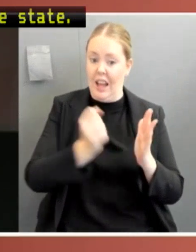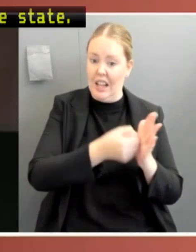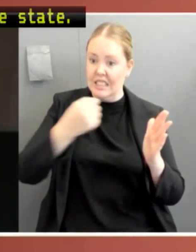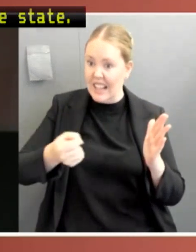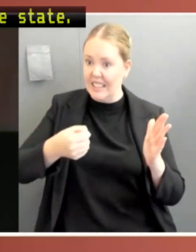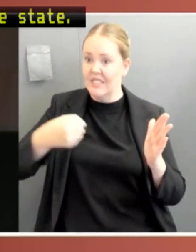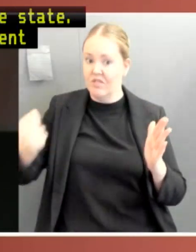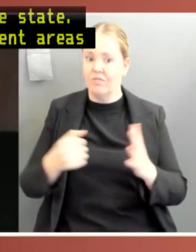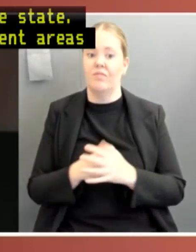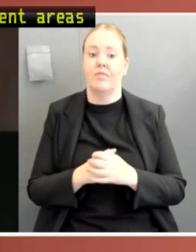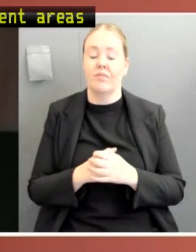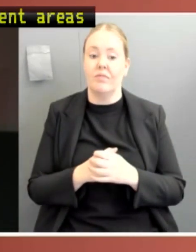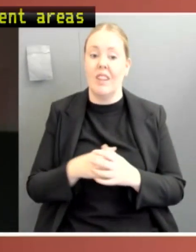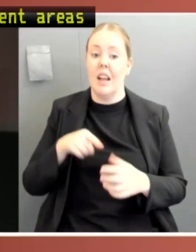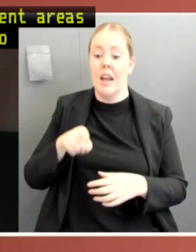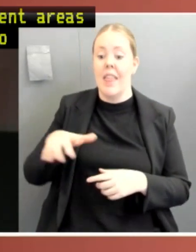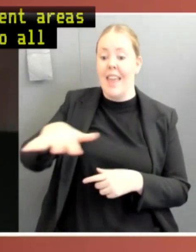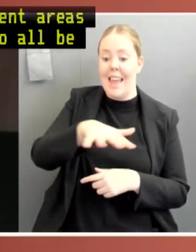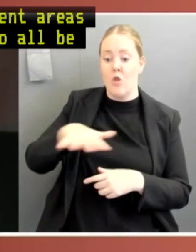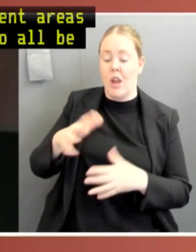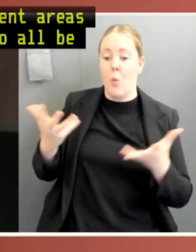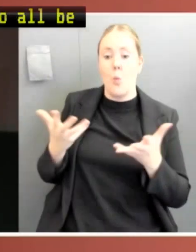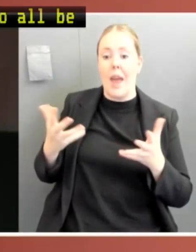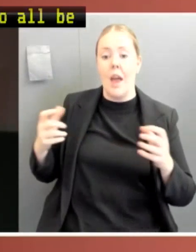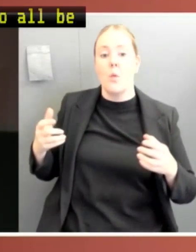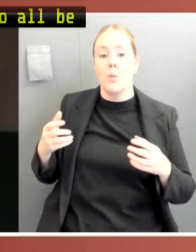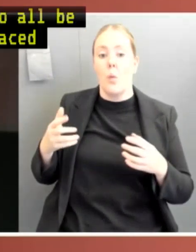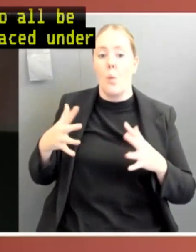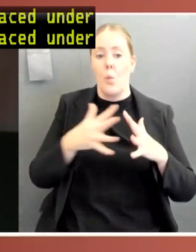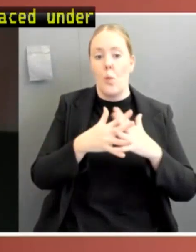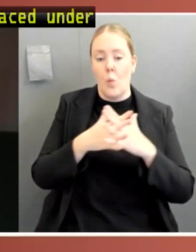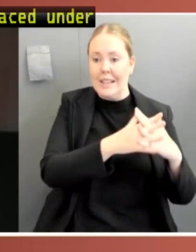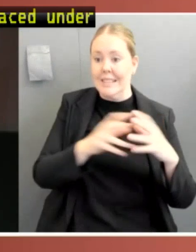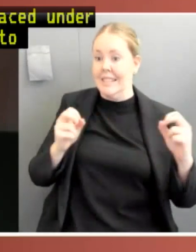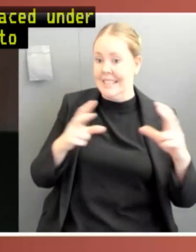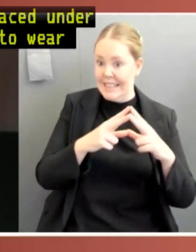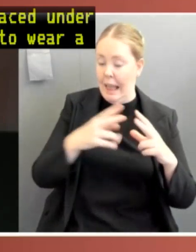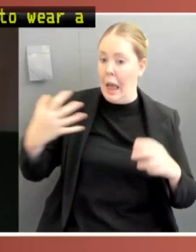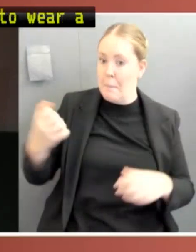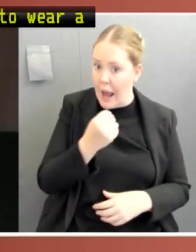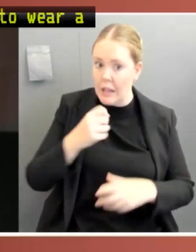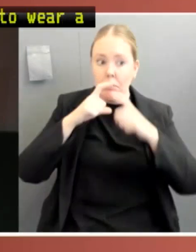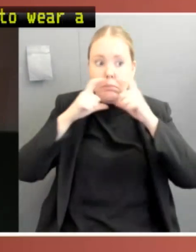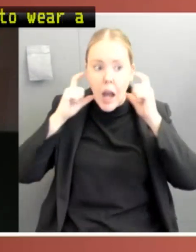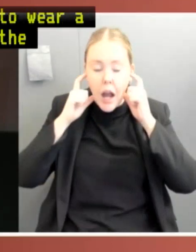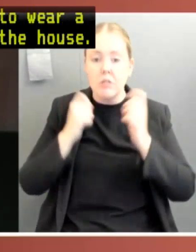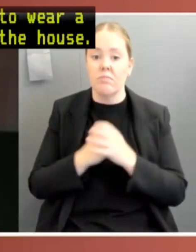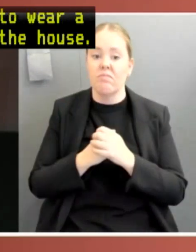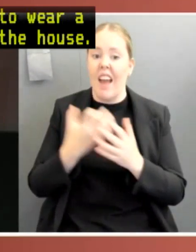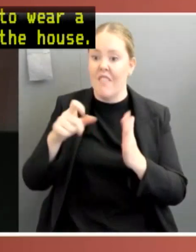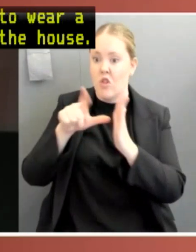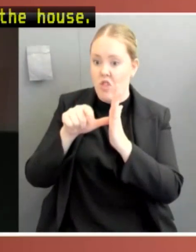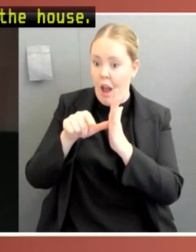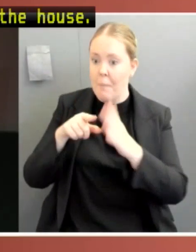western Sydney, were placed under curfews and were required to wear a mask at all times outside the house. They also faced more overt police enforcement.